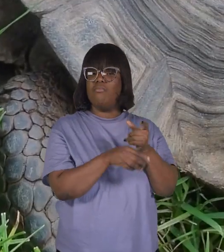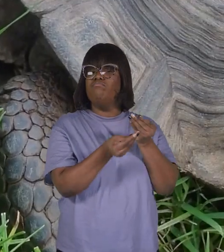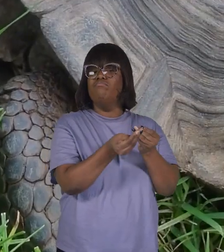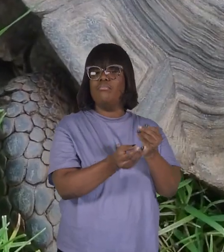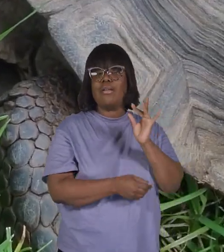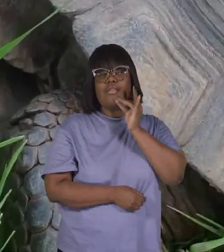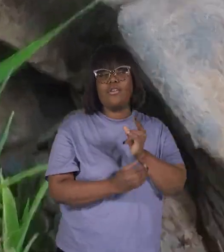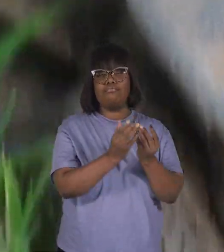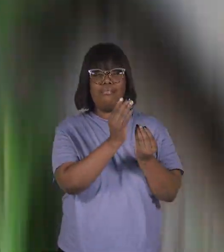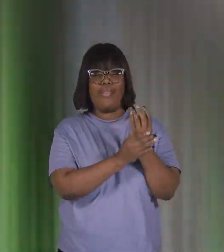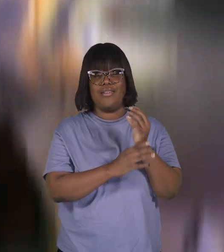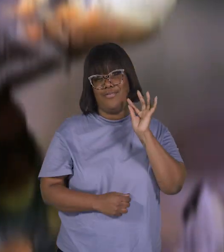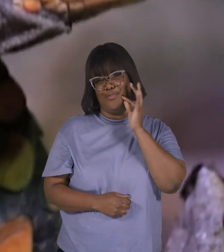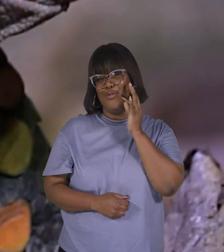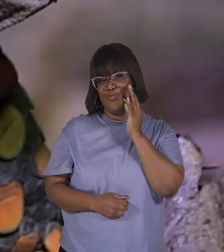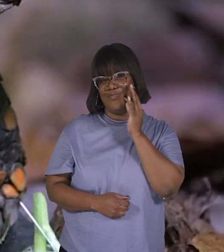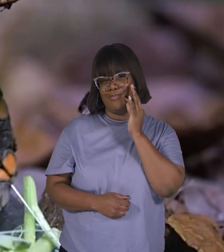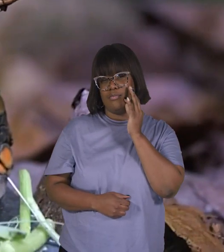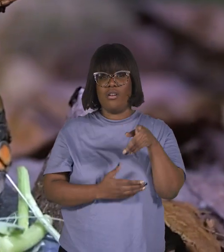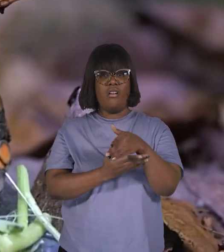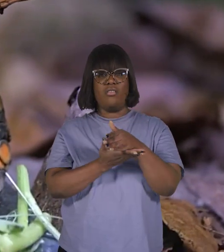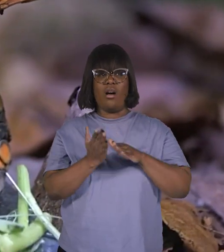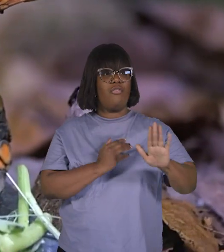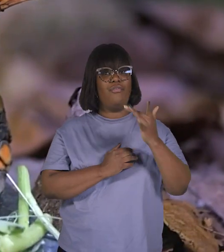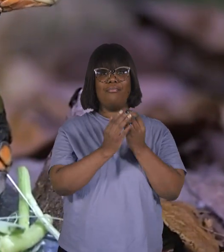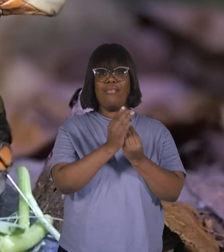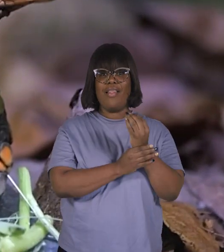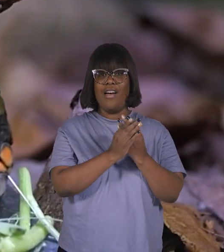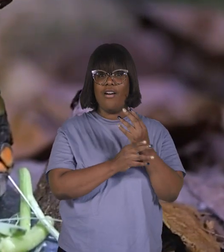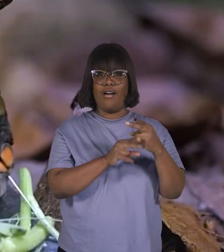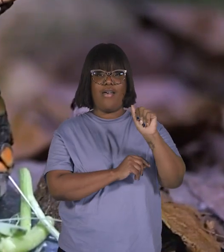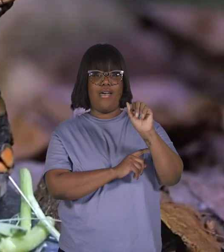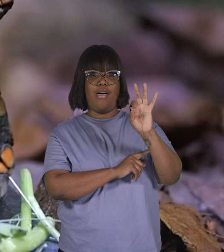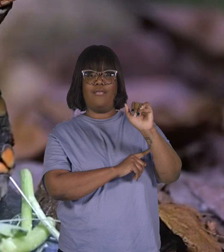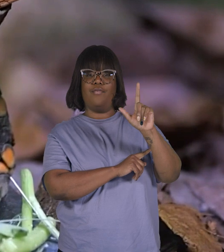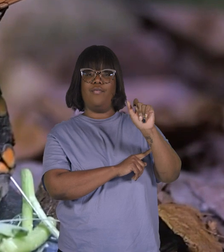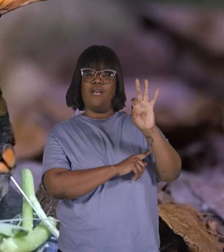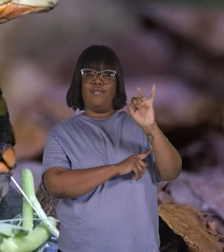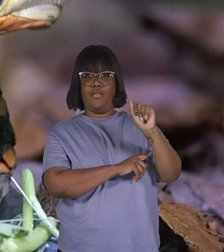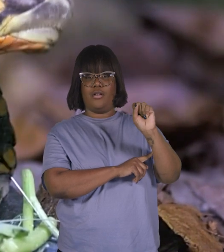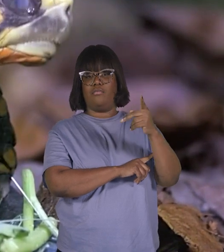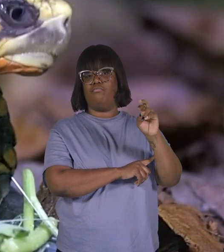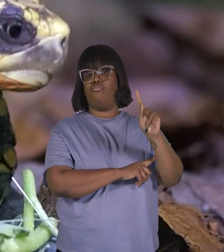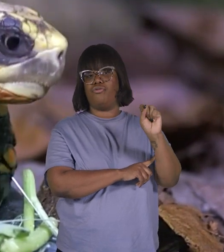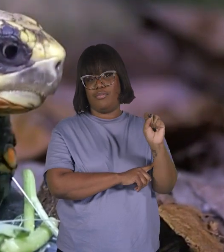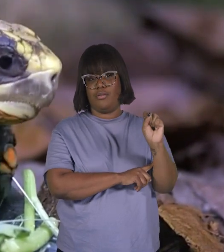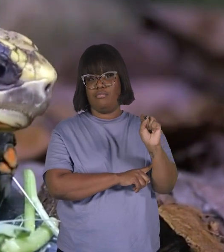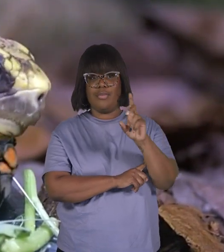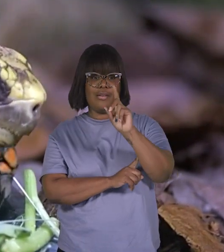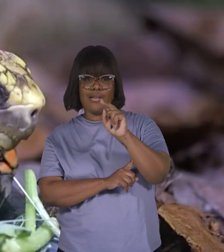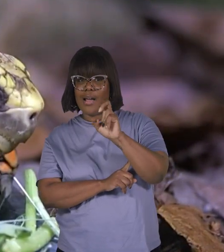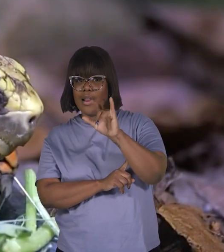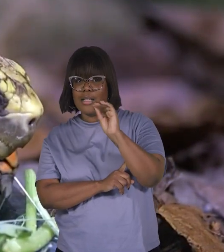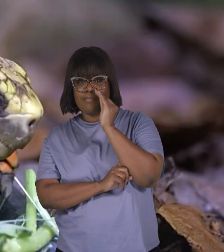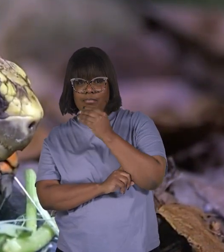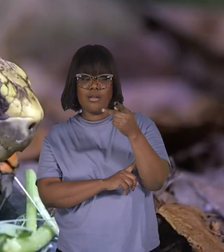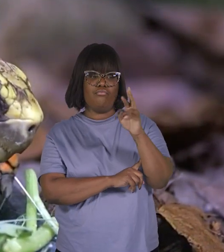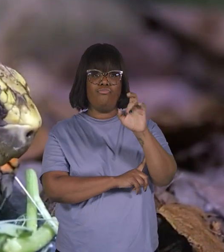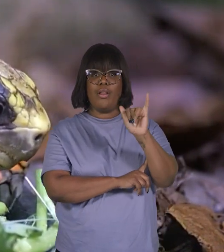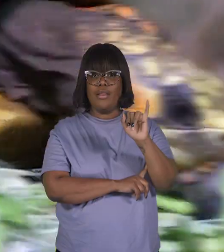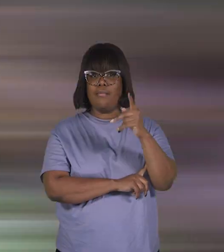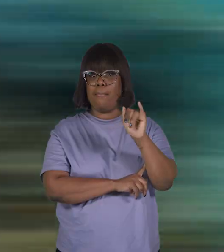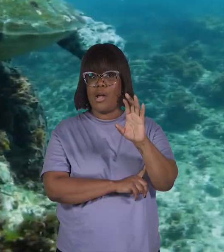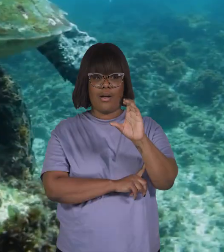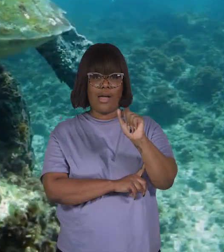delicious plants and fruits. Some of their favorite plants to eat are alfalfa sprouts, dandelions, and prickly pear